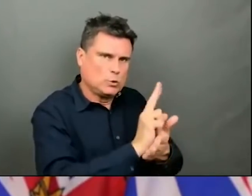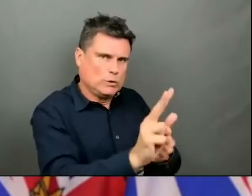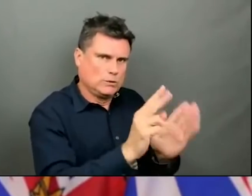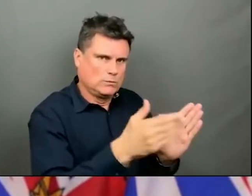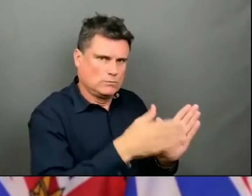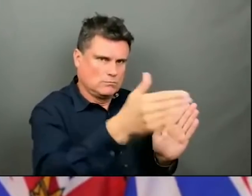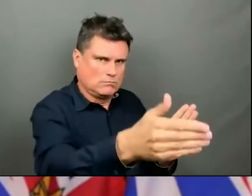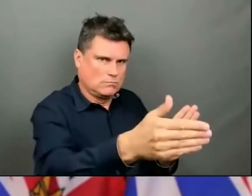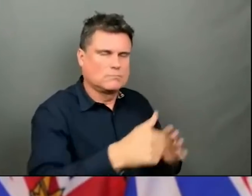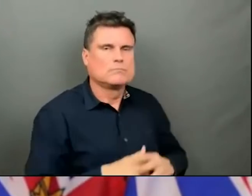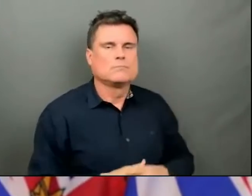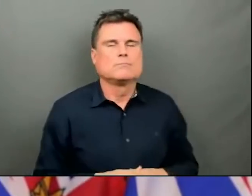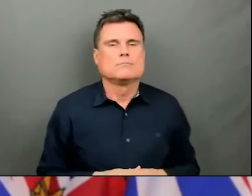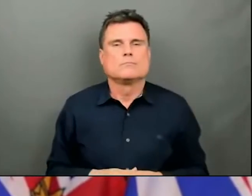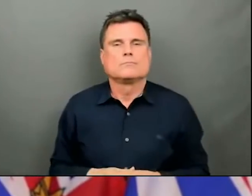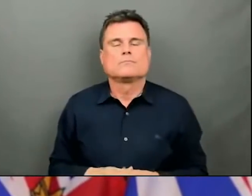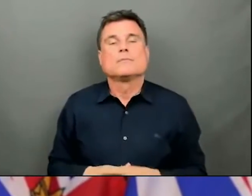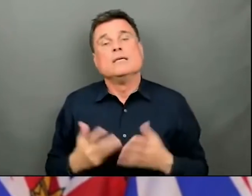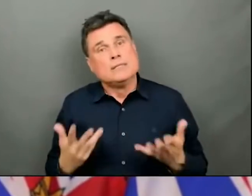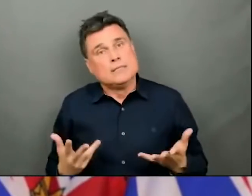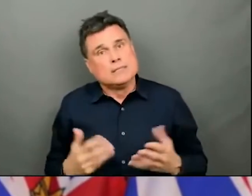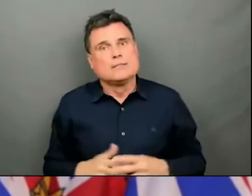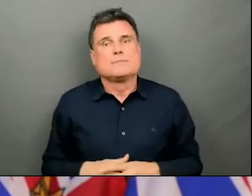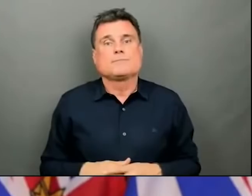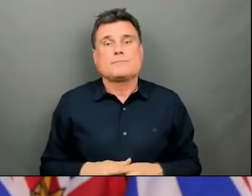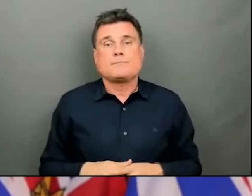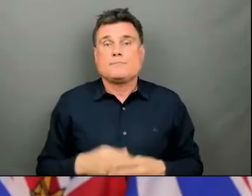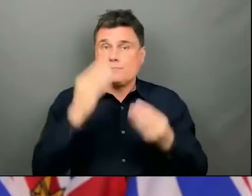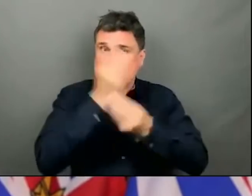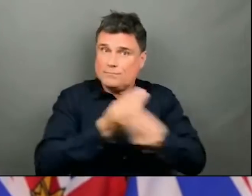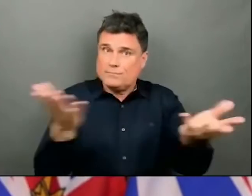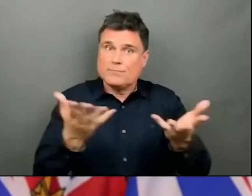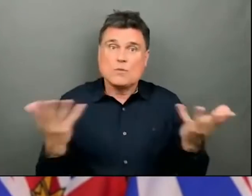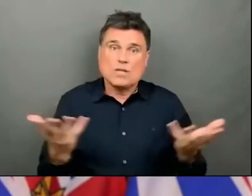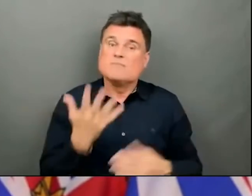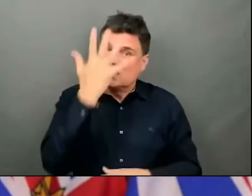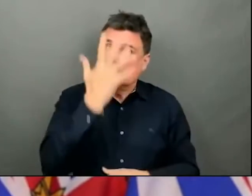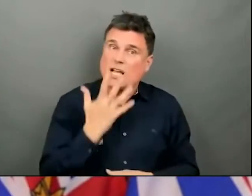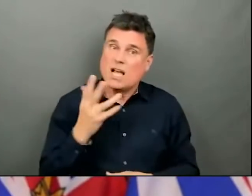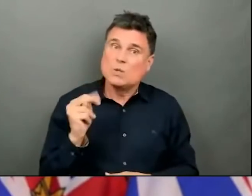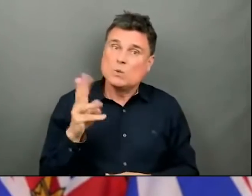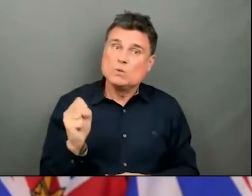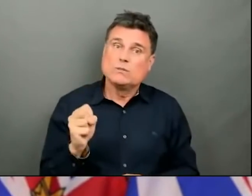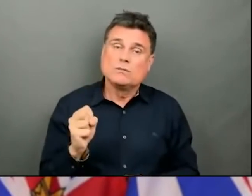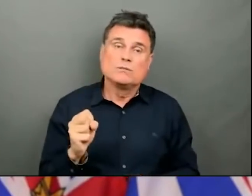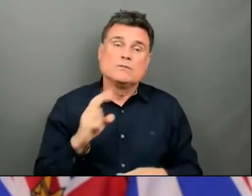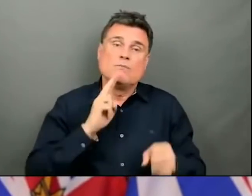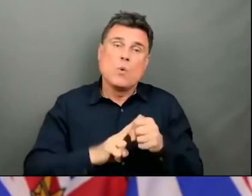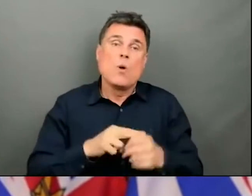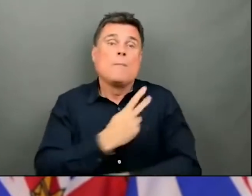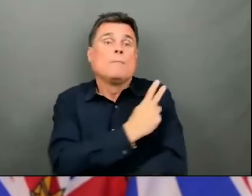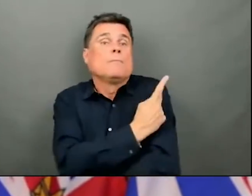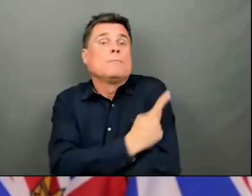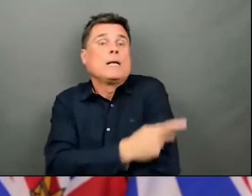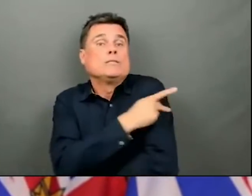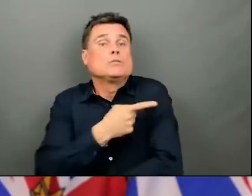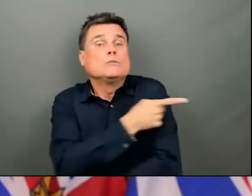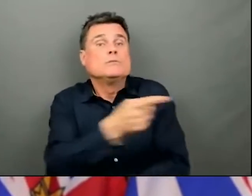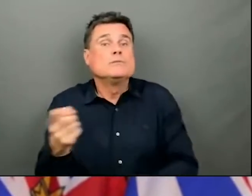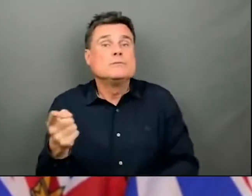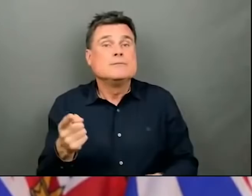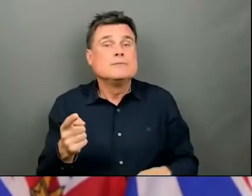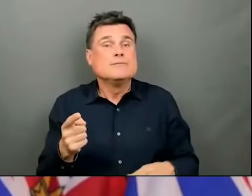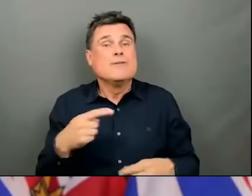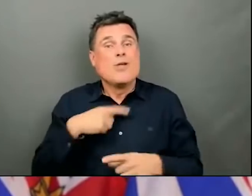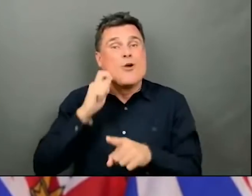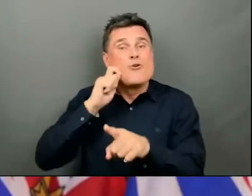This news is obviously disappointing for some patients and their families because we talk about non-urgent surgeries but all of these, all of them,